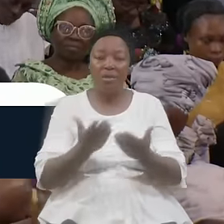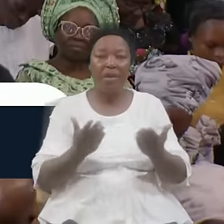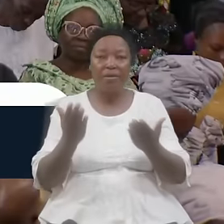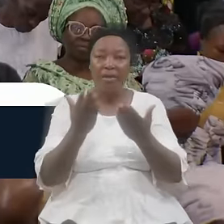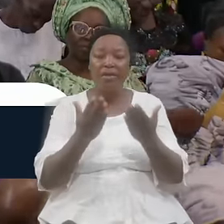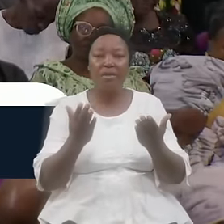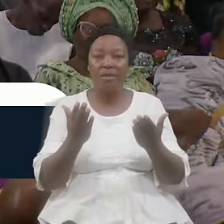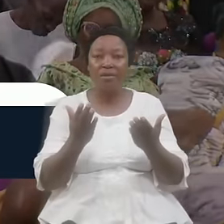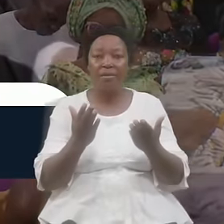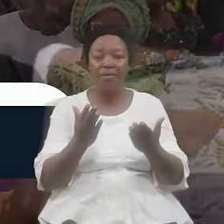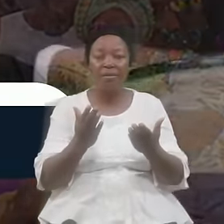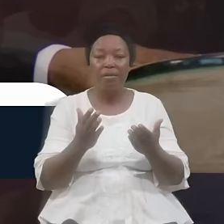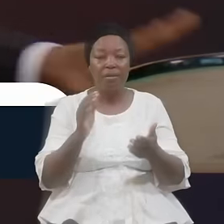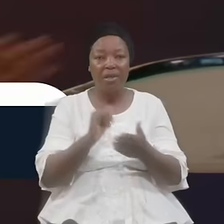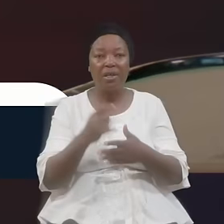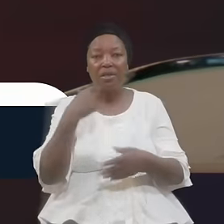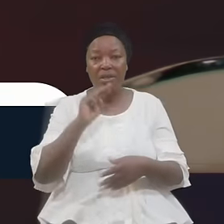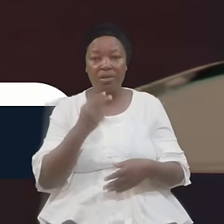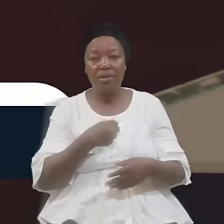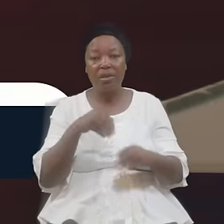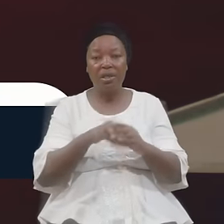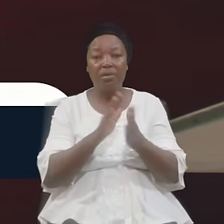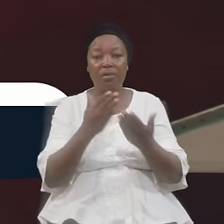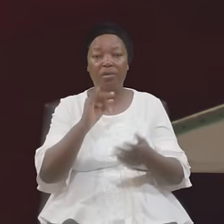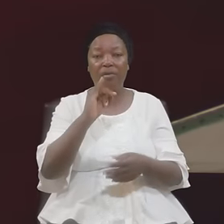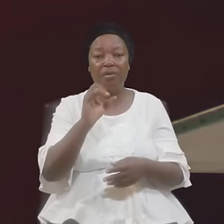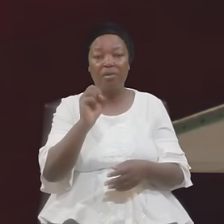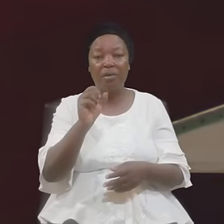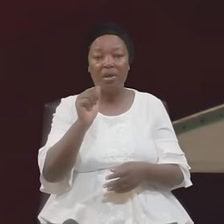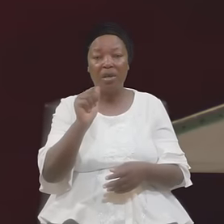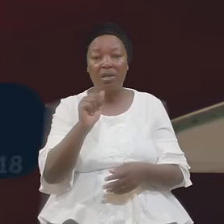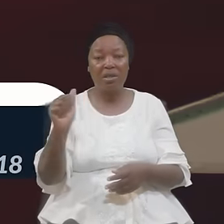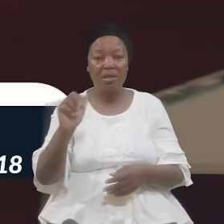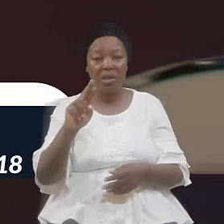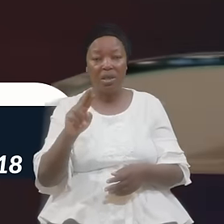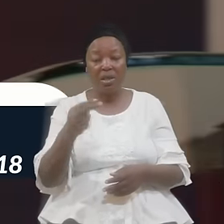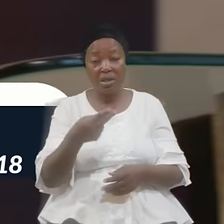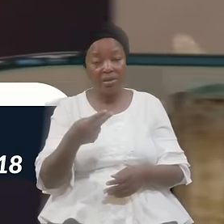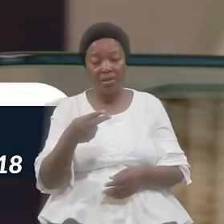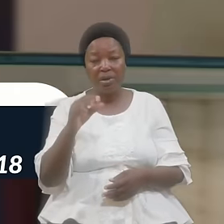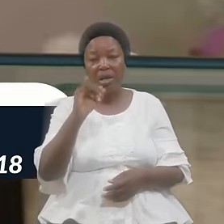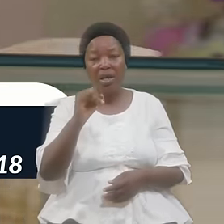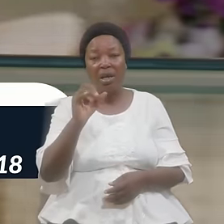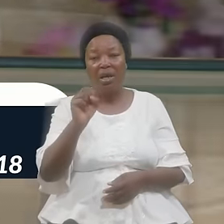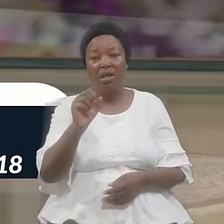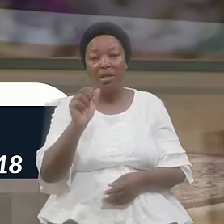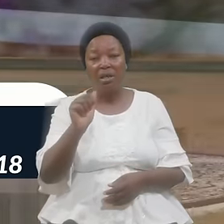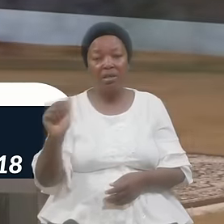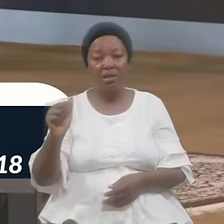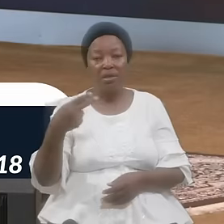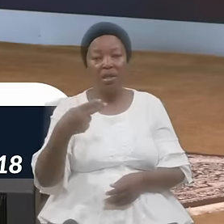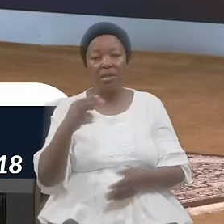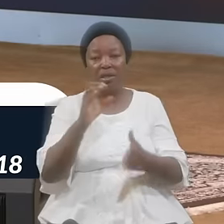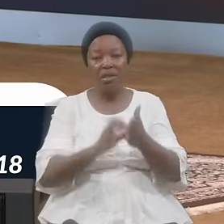It Tells Us And Isaiah Chapter One Isaiah Chapter